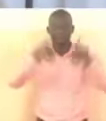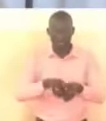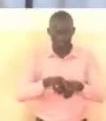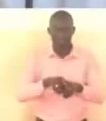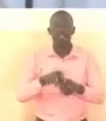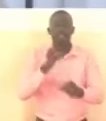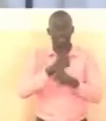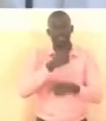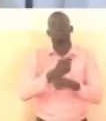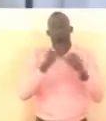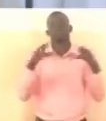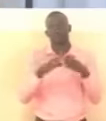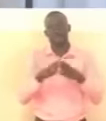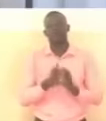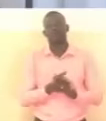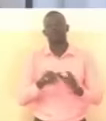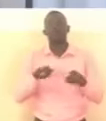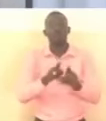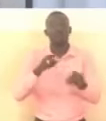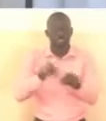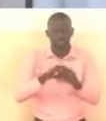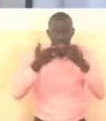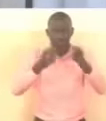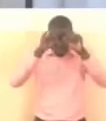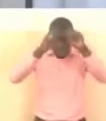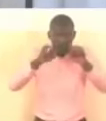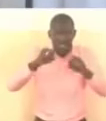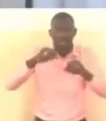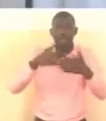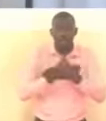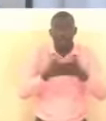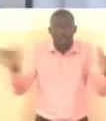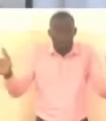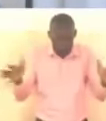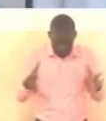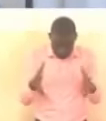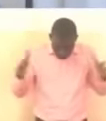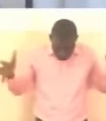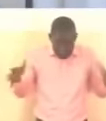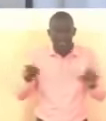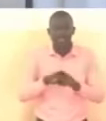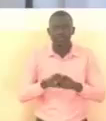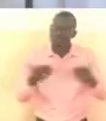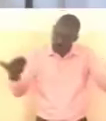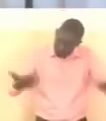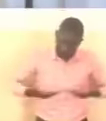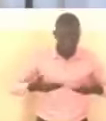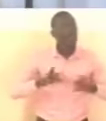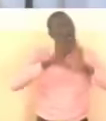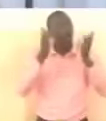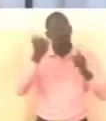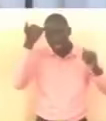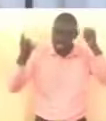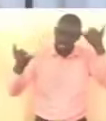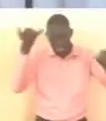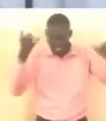climate with the required public space open and wide enough to accommodate all sets of